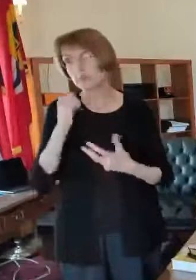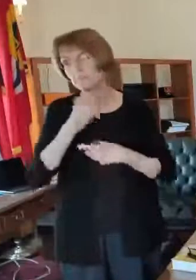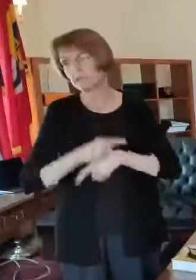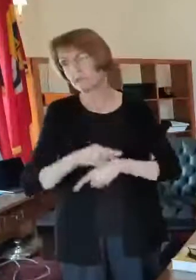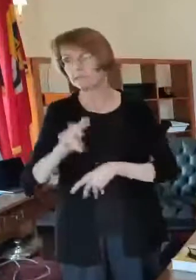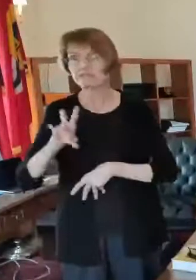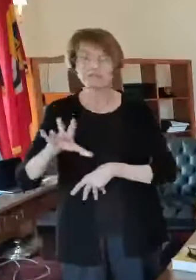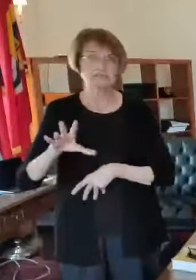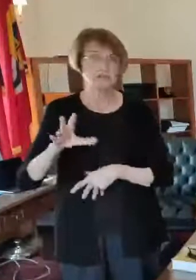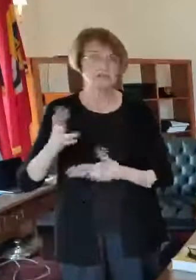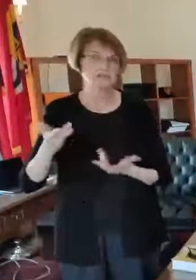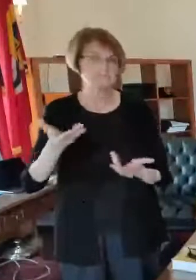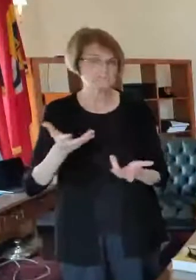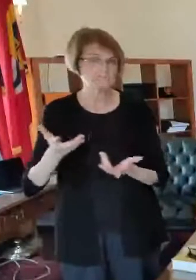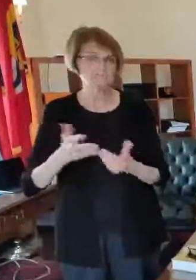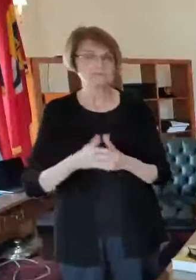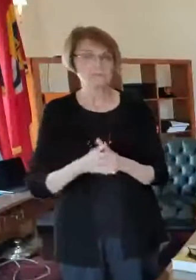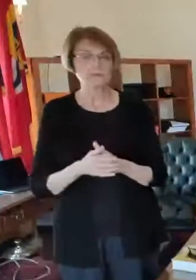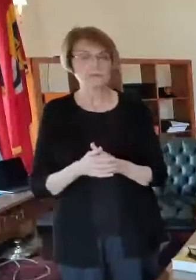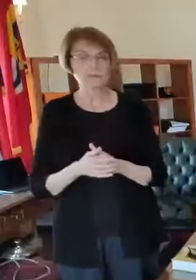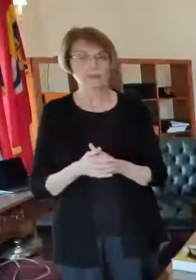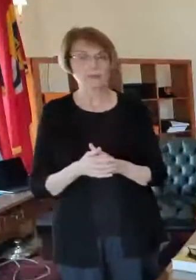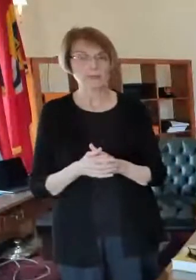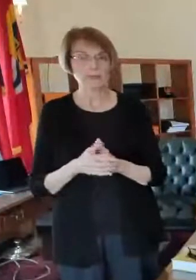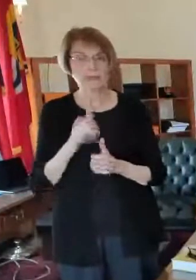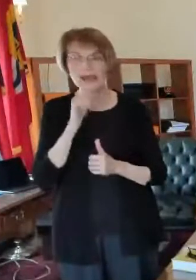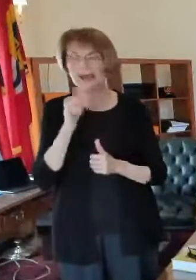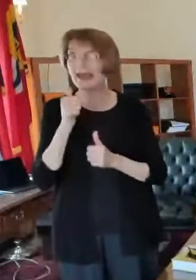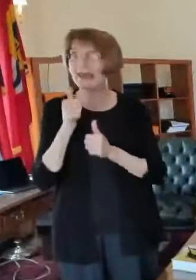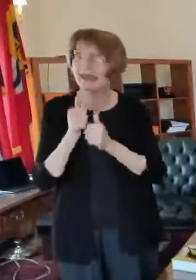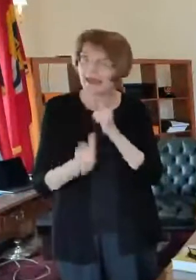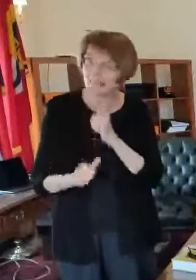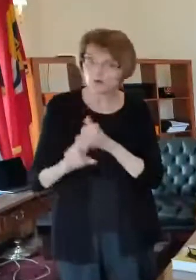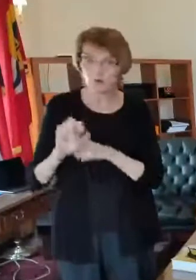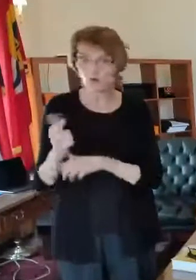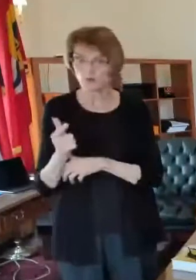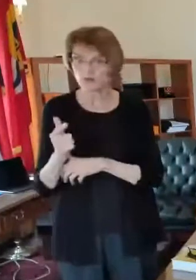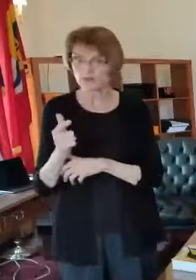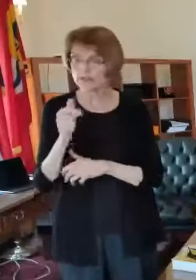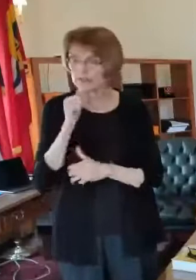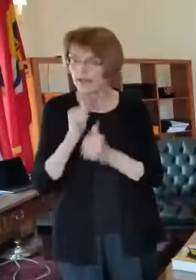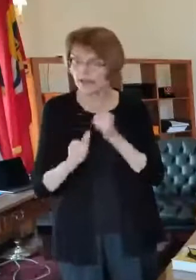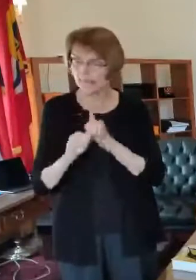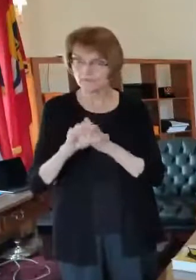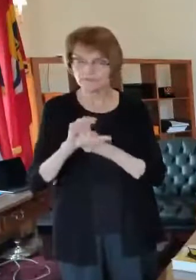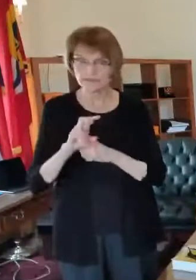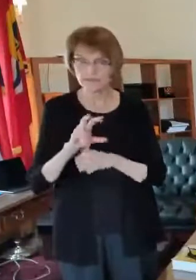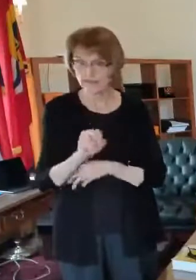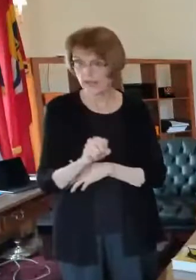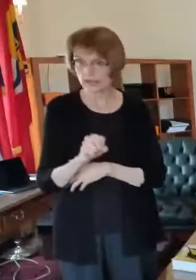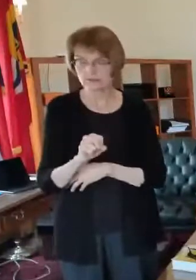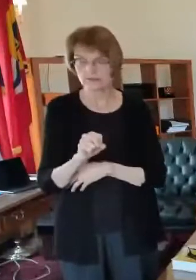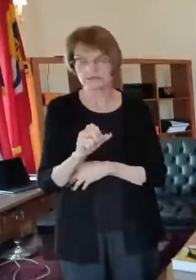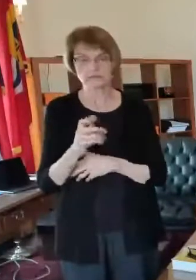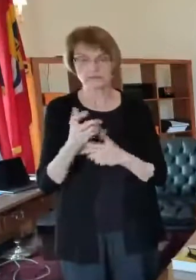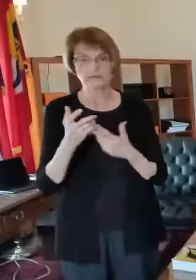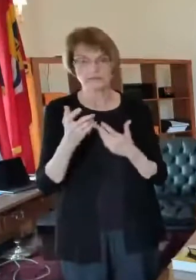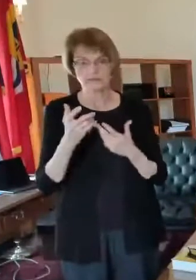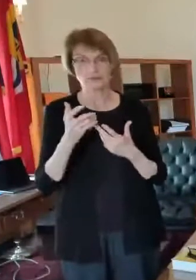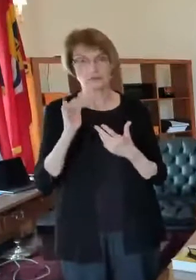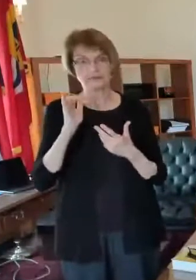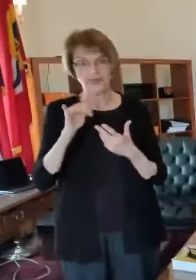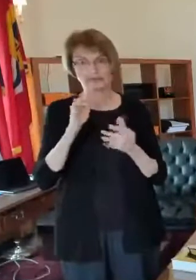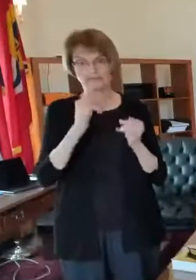along that line but and it's not at every uh at every walgreens cvs or or or store so you have to go to them